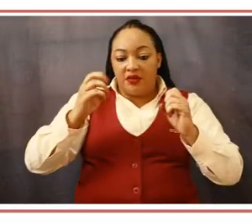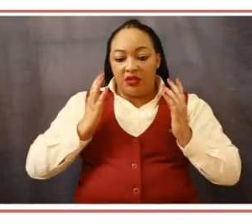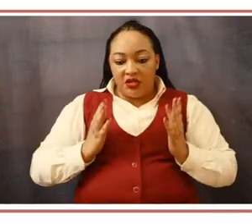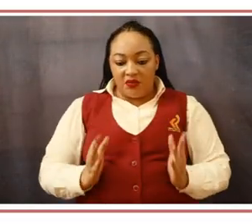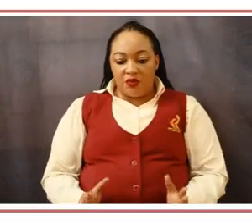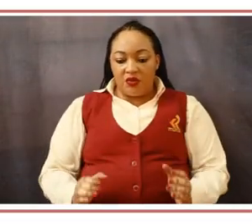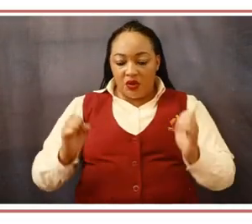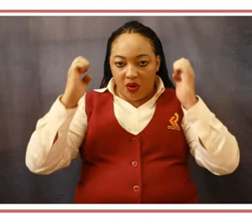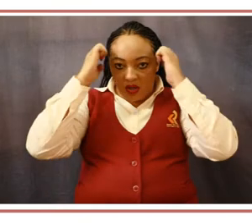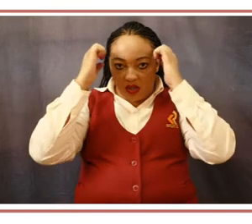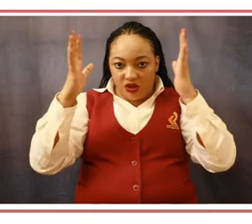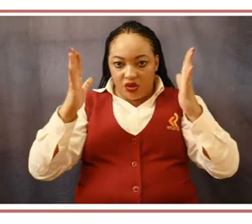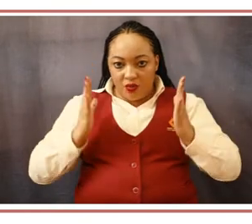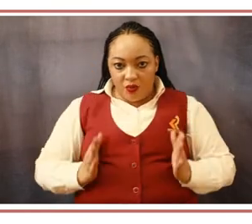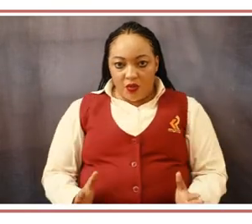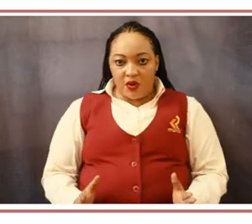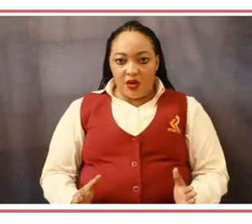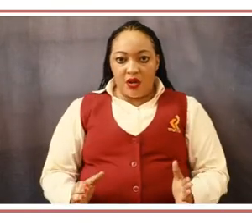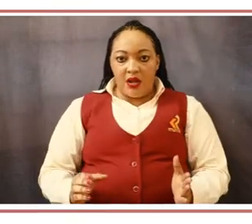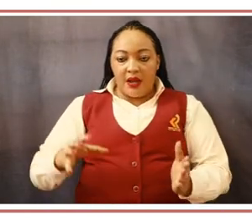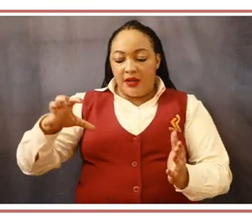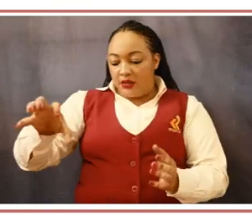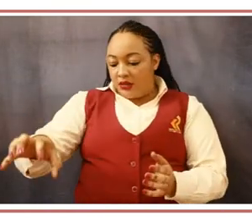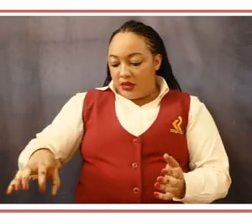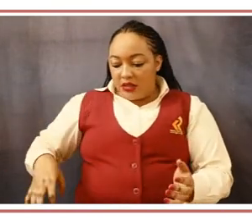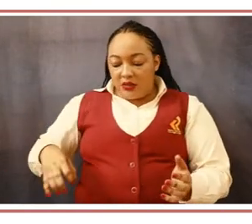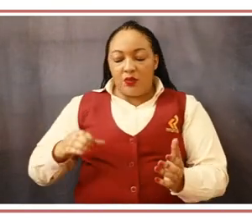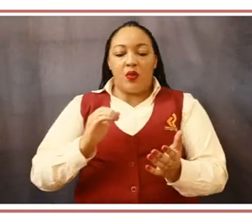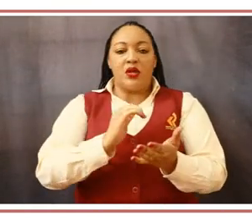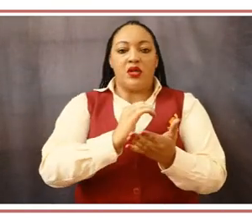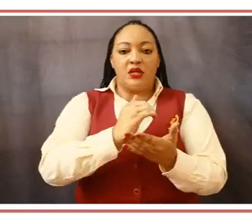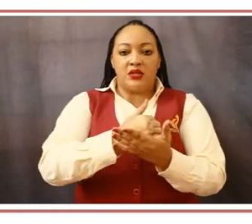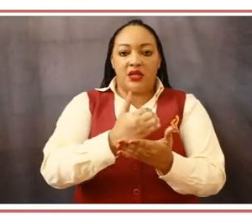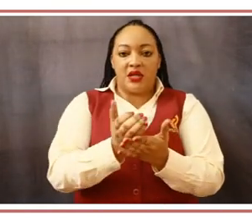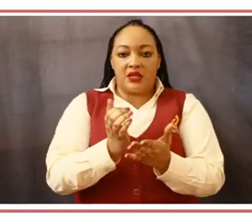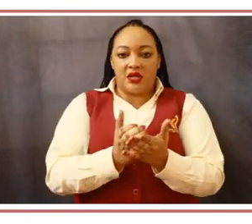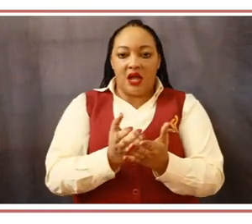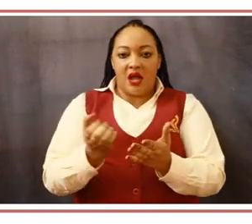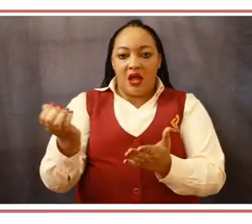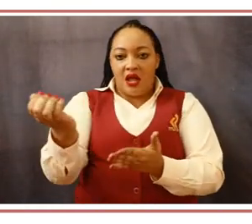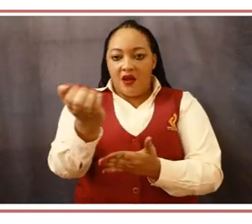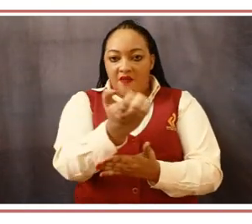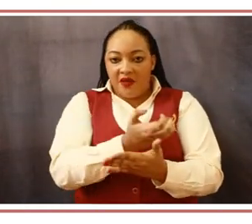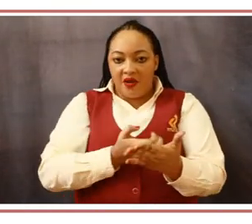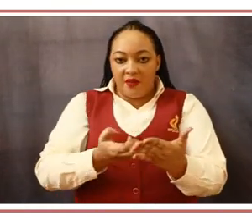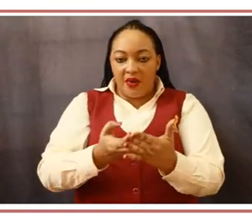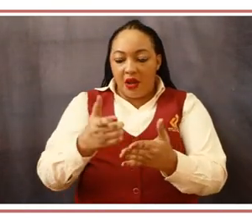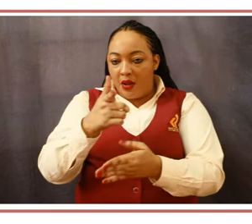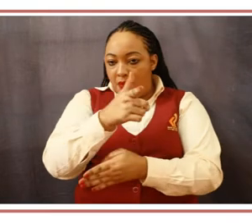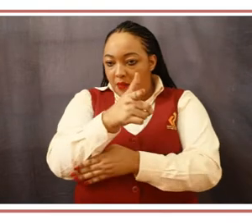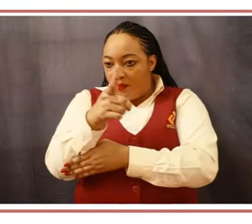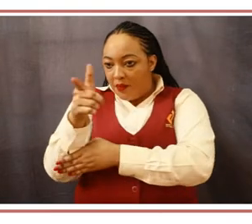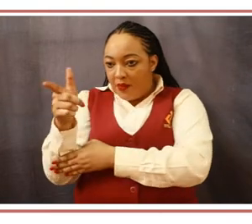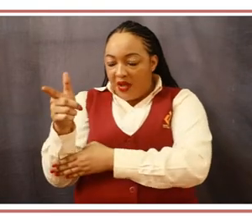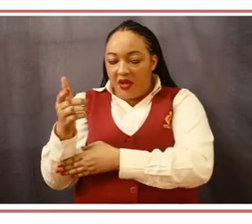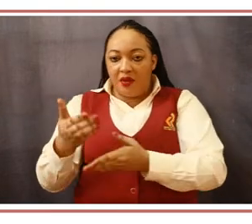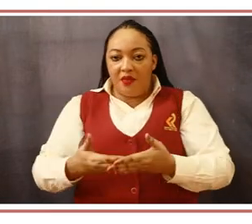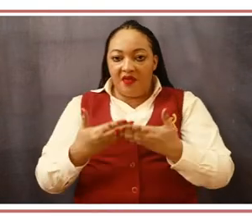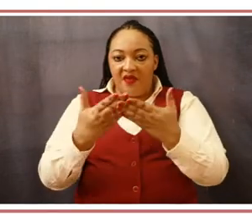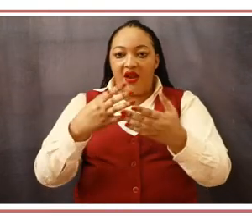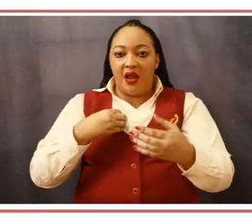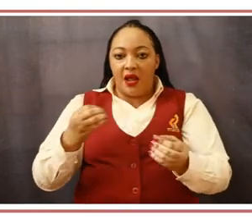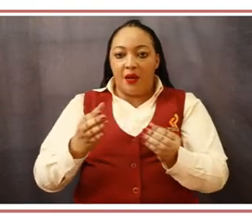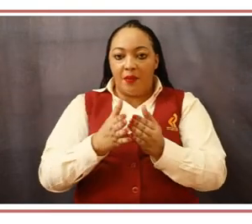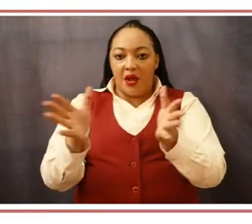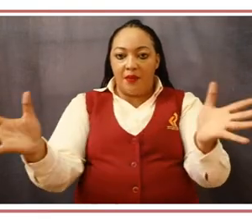business ethics in carrying out our business. Accountability. We are committed to being accountable and responsible to our customers